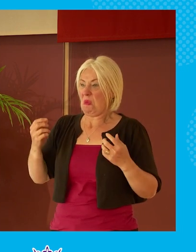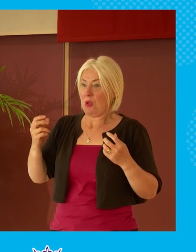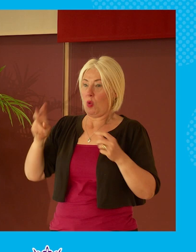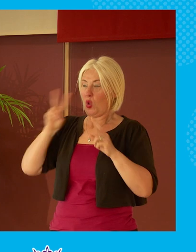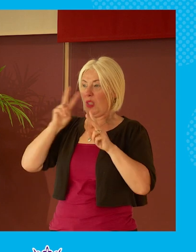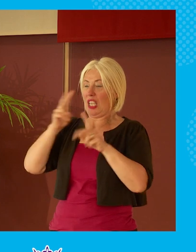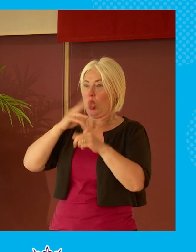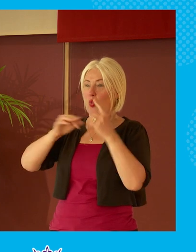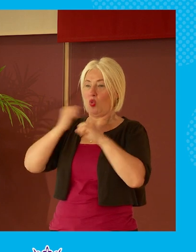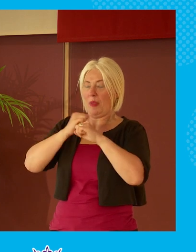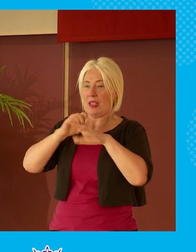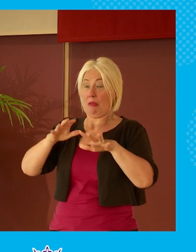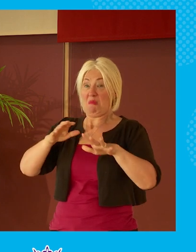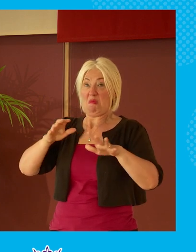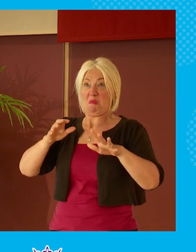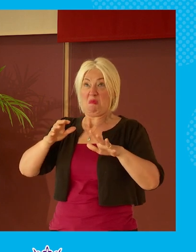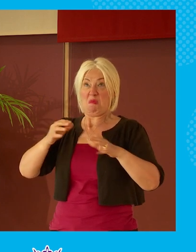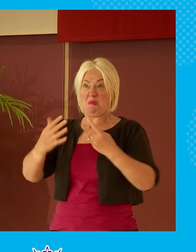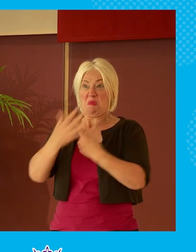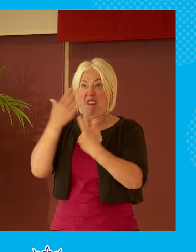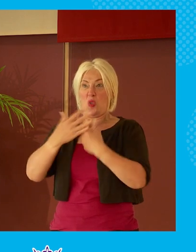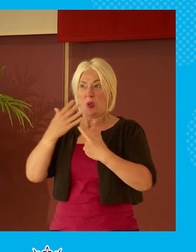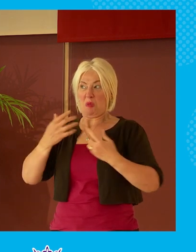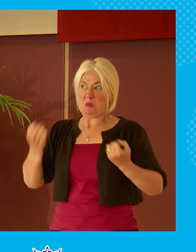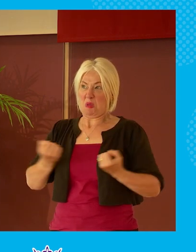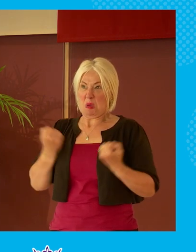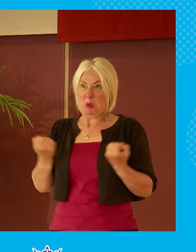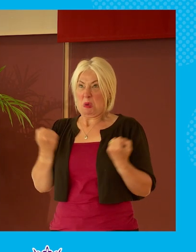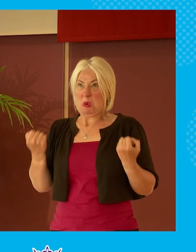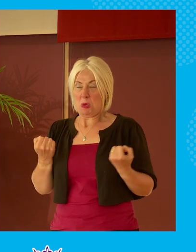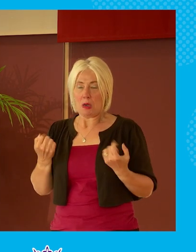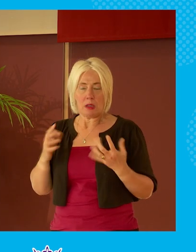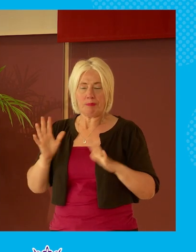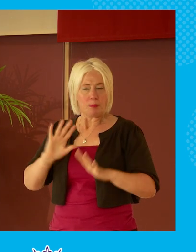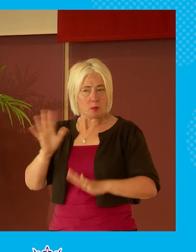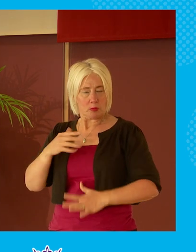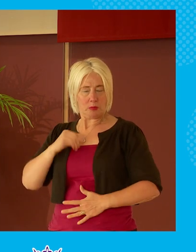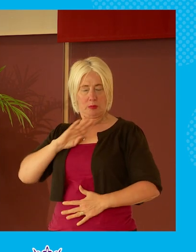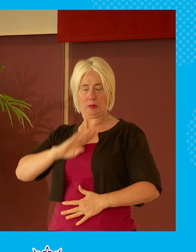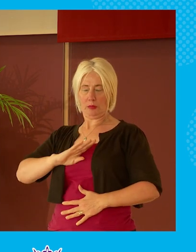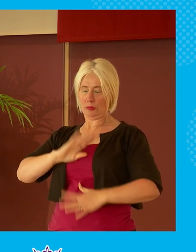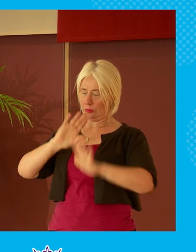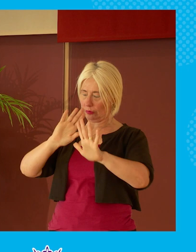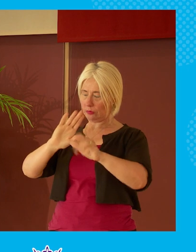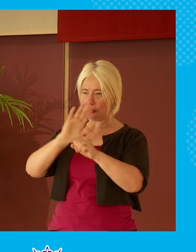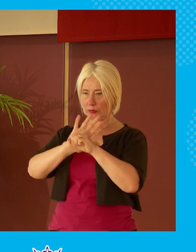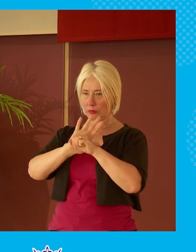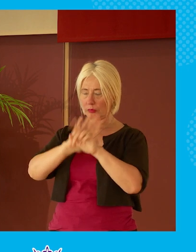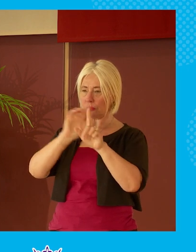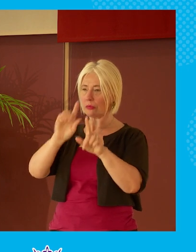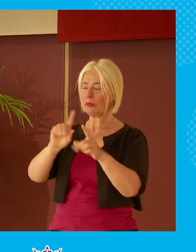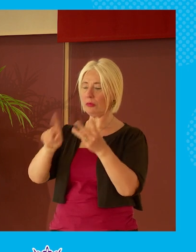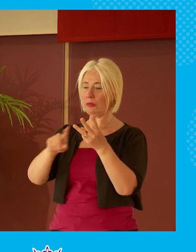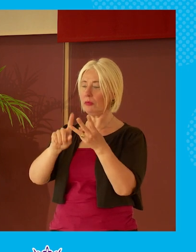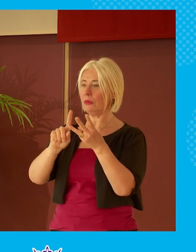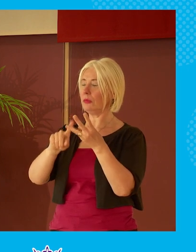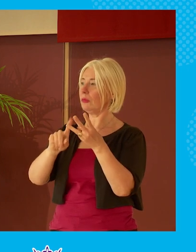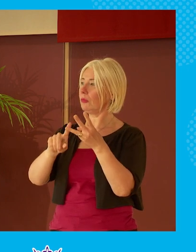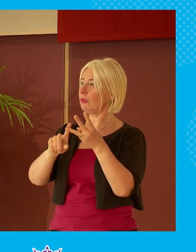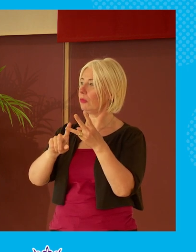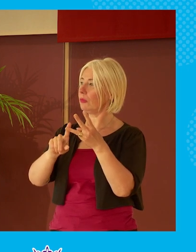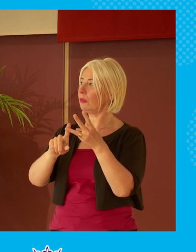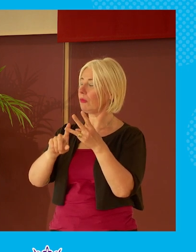social media and uh generating that that energy i i think thirdly uh we we need to find